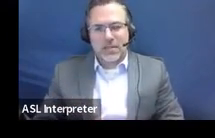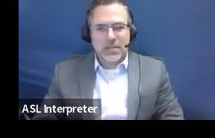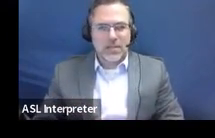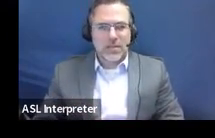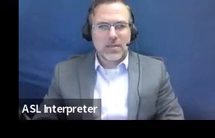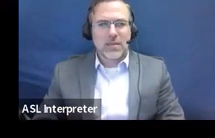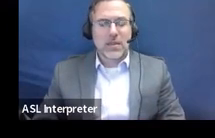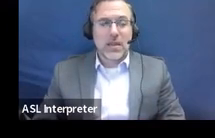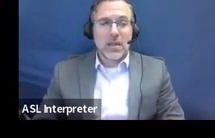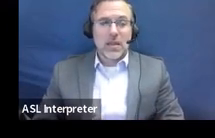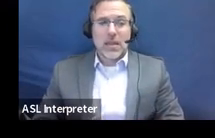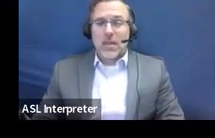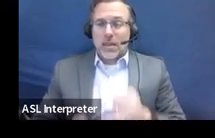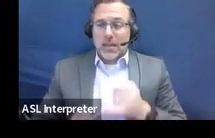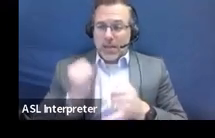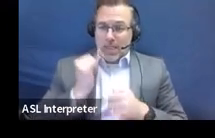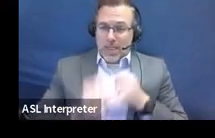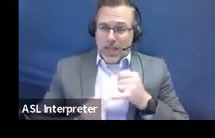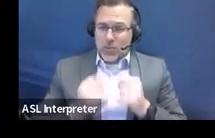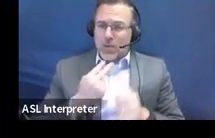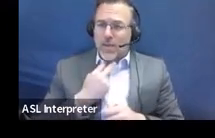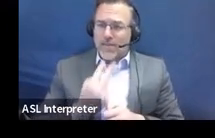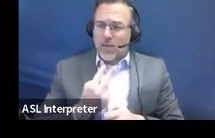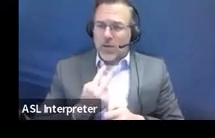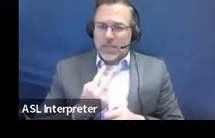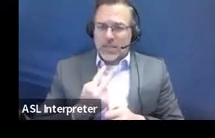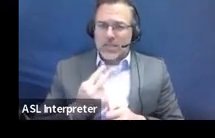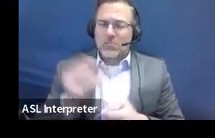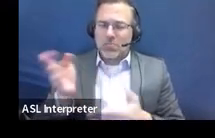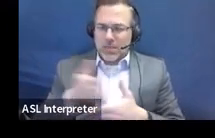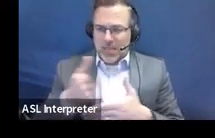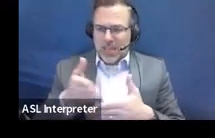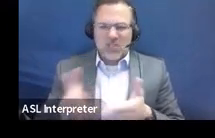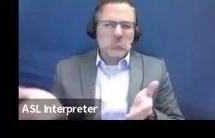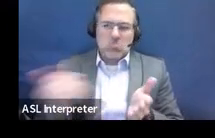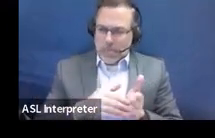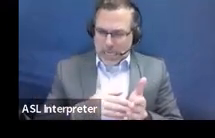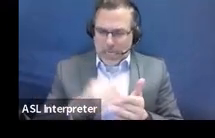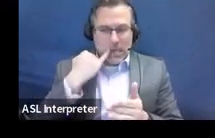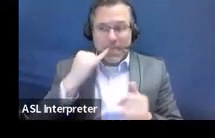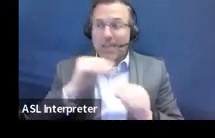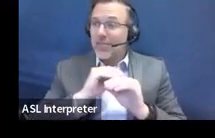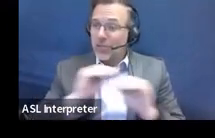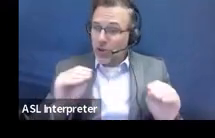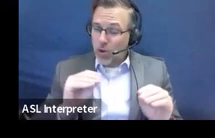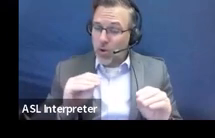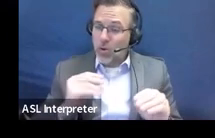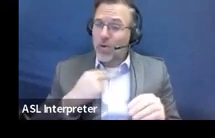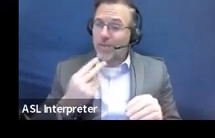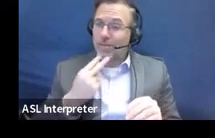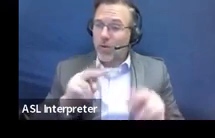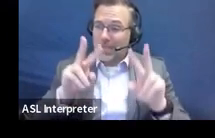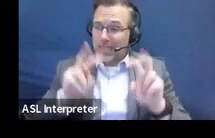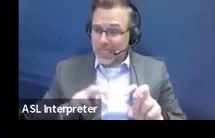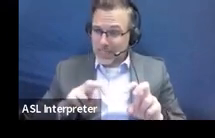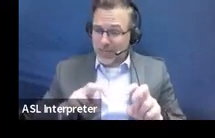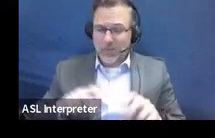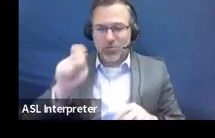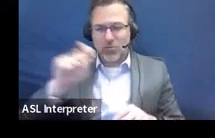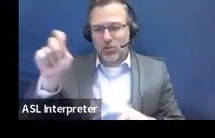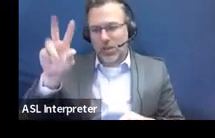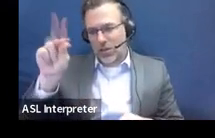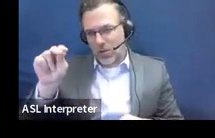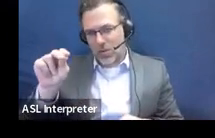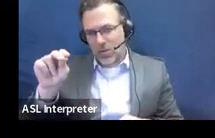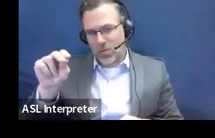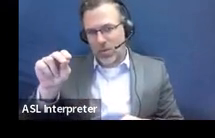And the last one, the voice severity rating scale. Again, if there was no voice assessment needed, just check that box at the top. Nothing else needs